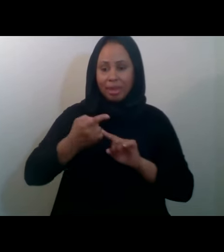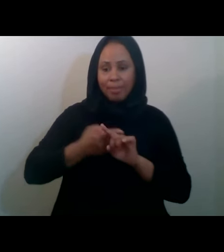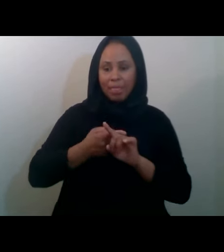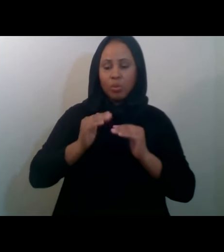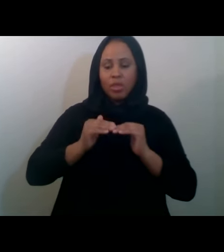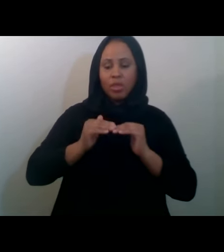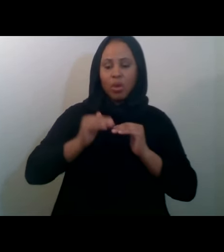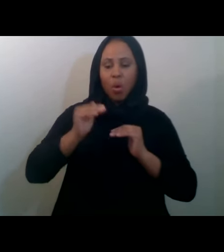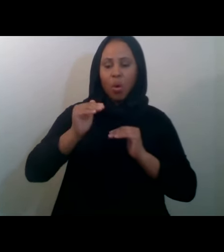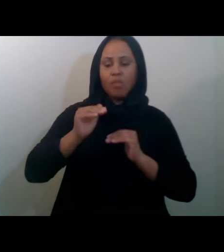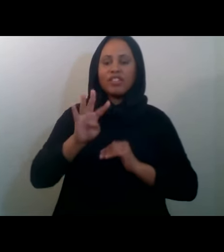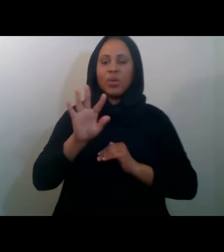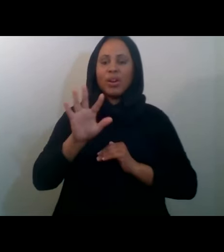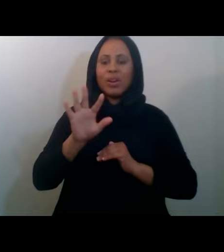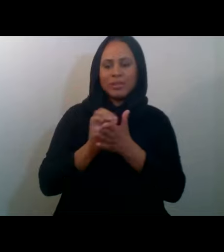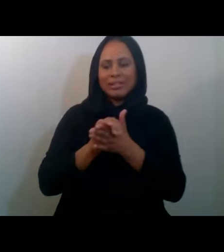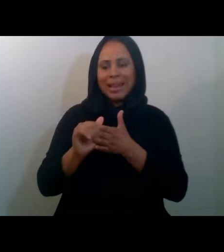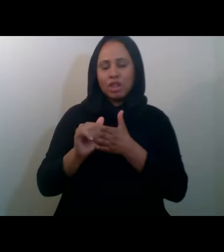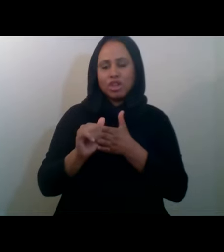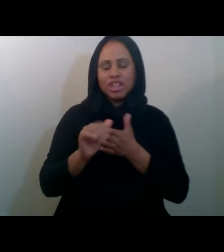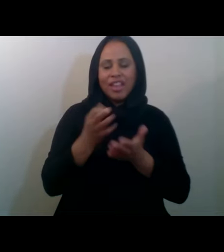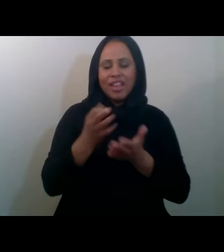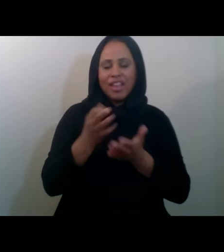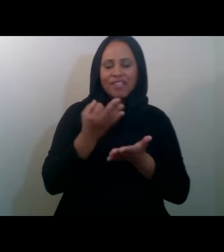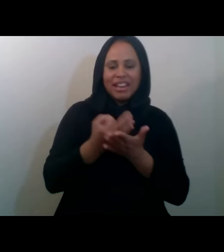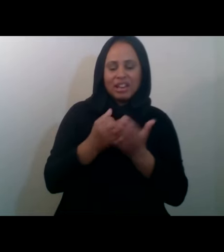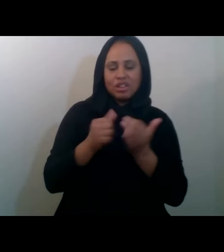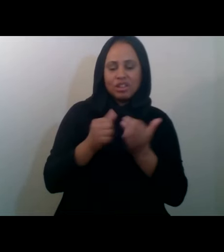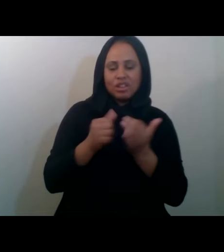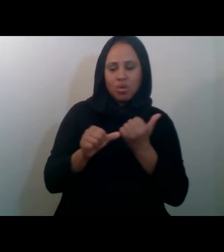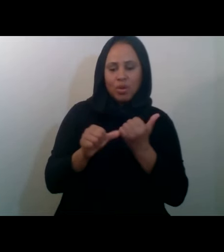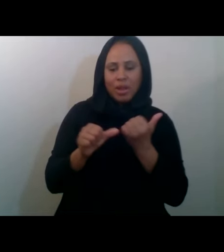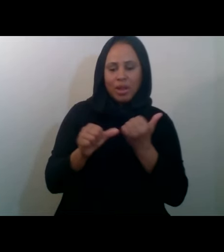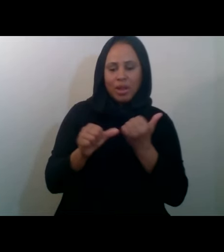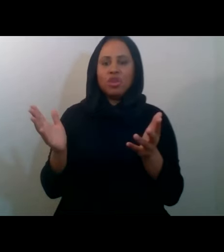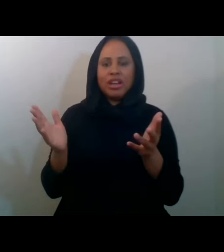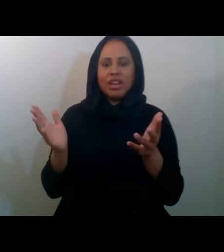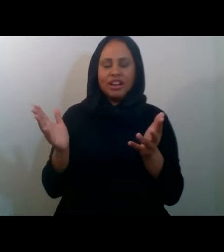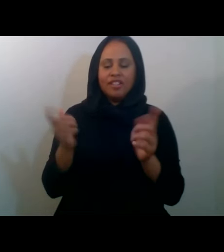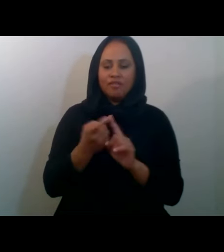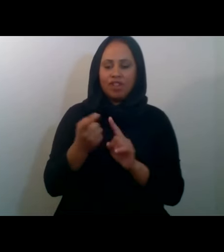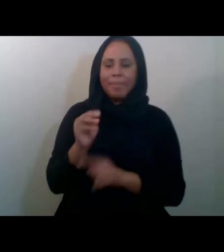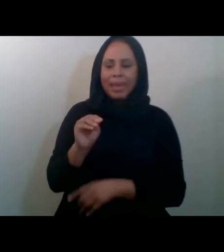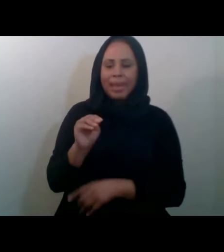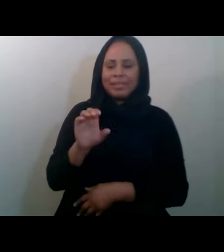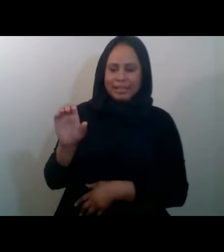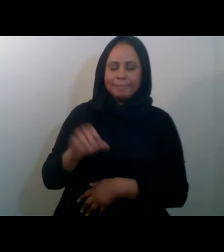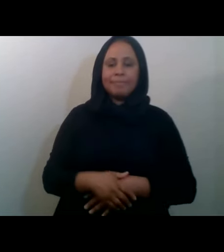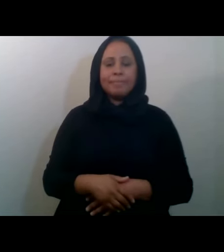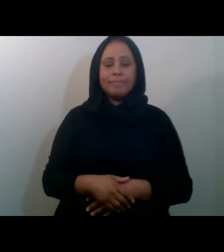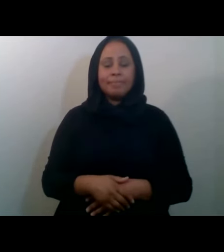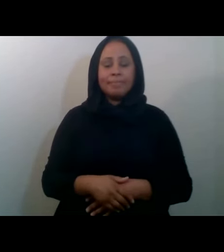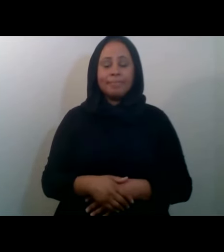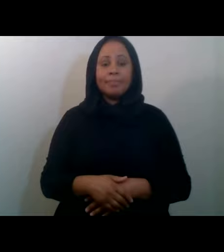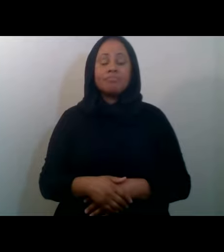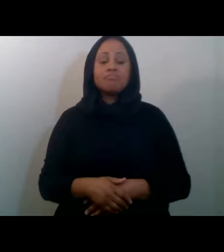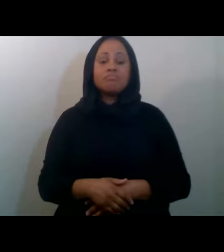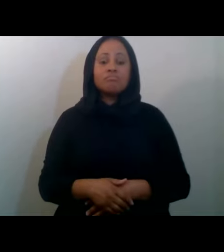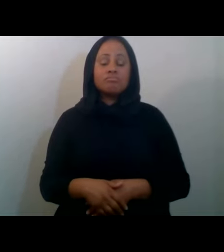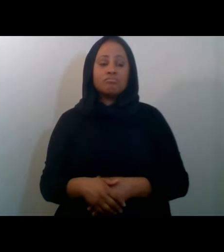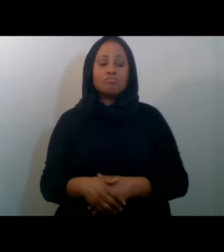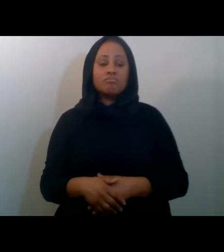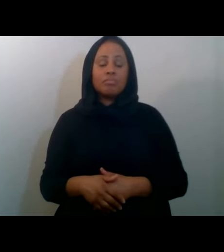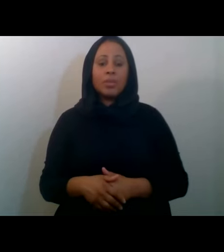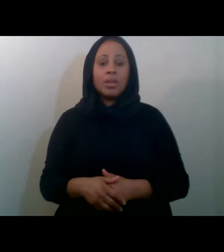,000 in financial aid that's distributed just from MCC. On the perspective of the food